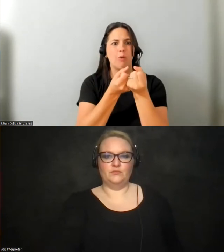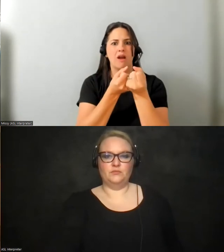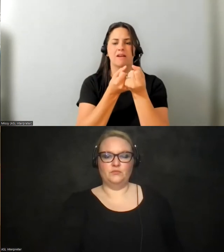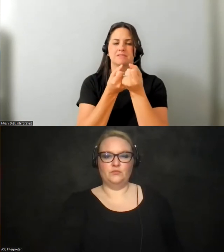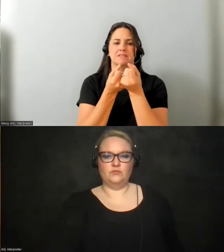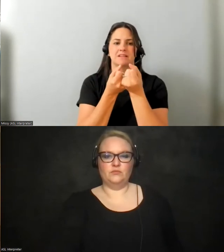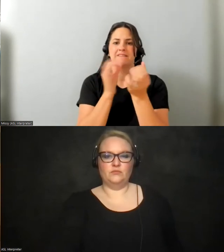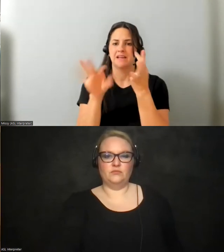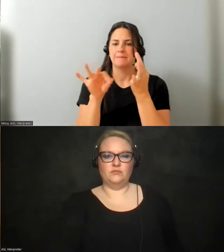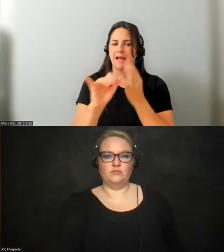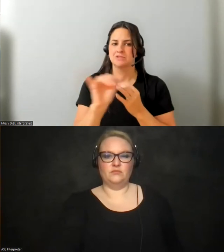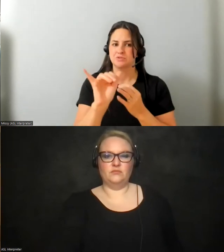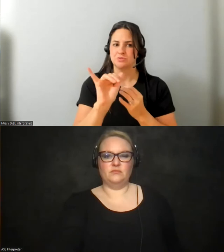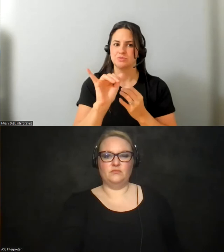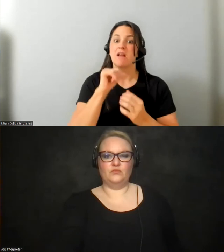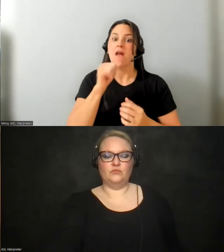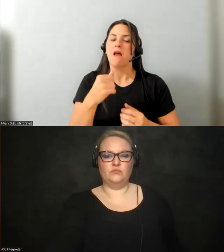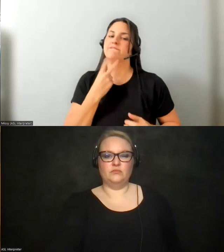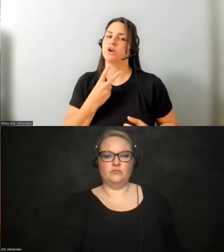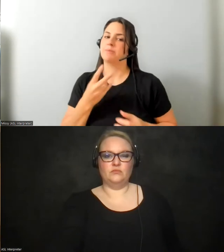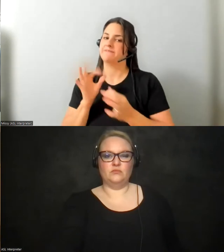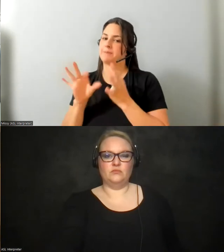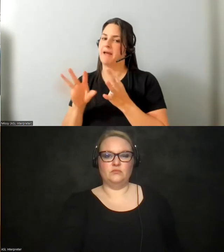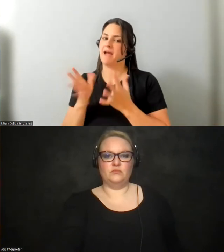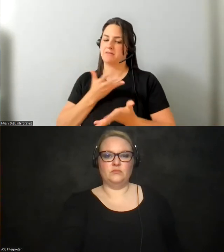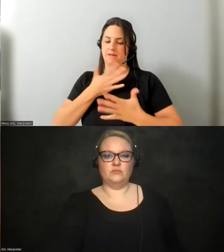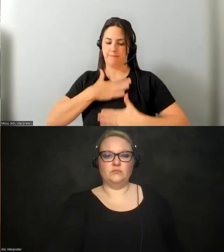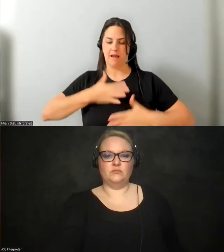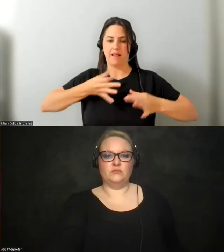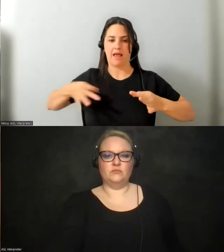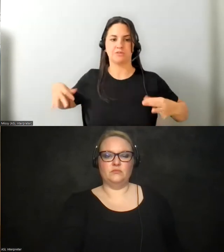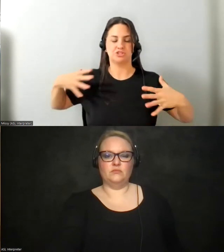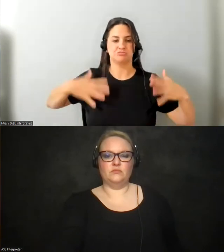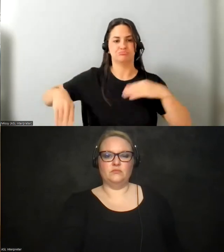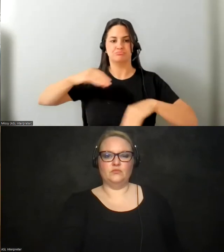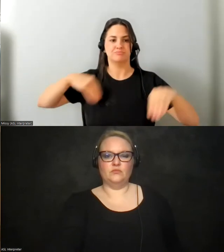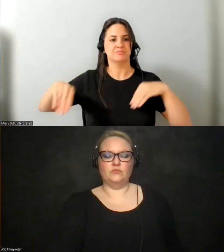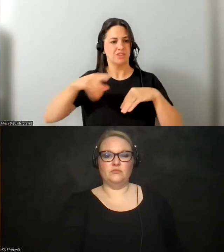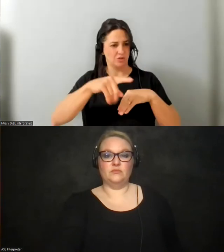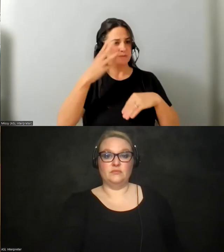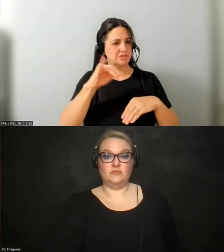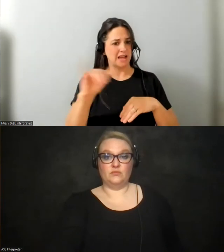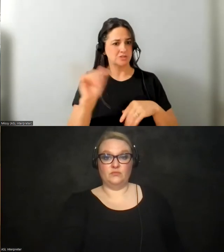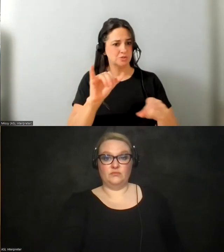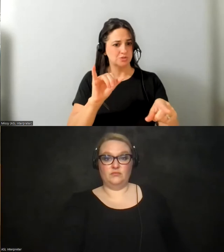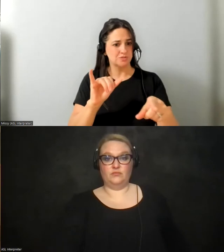feedback but it's a really important part of that process so yeah would that be something which you've come across as well